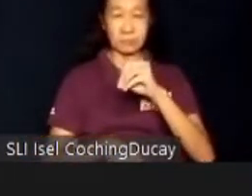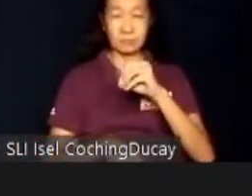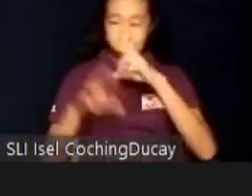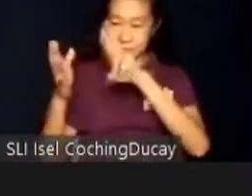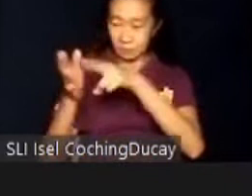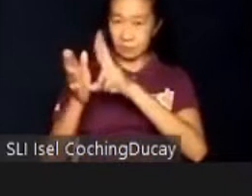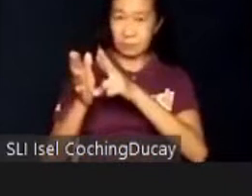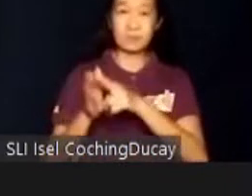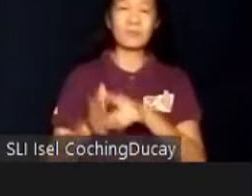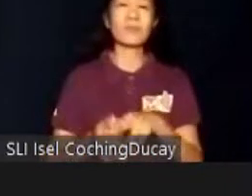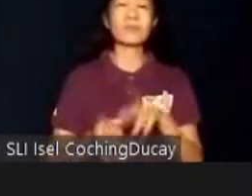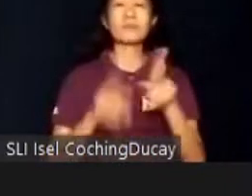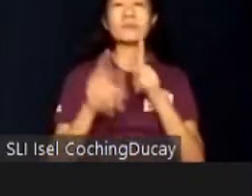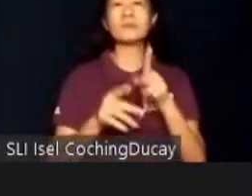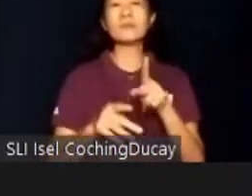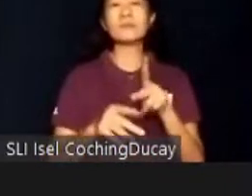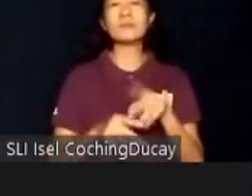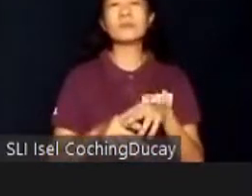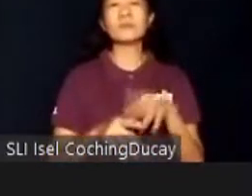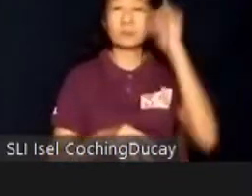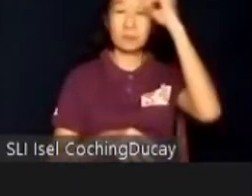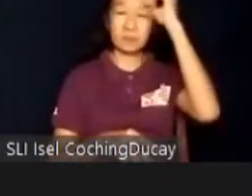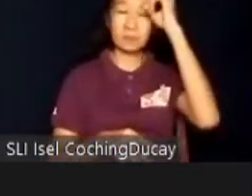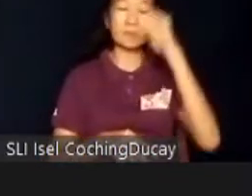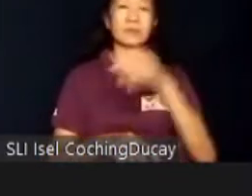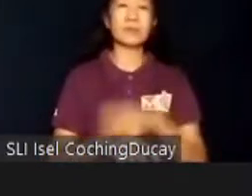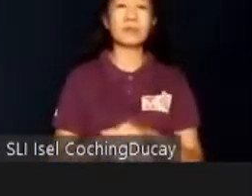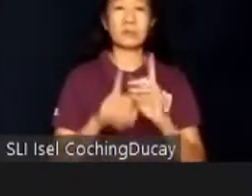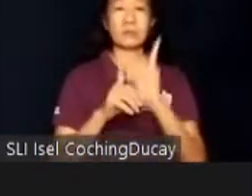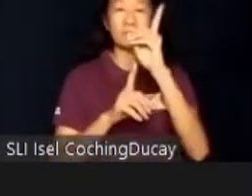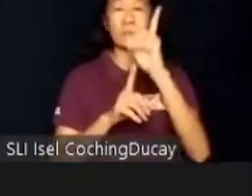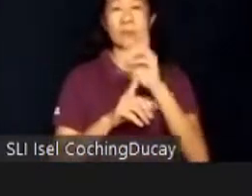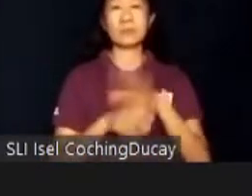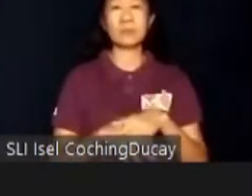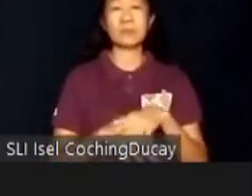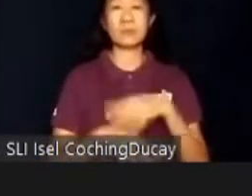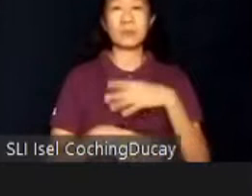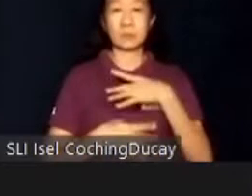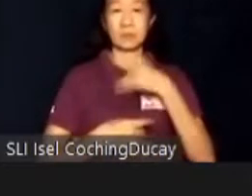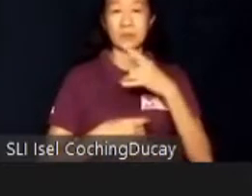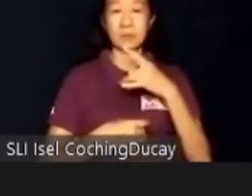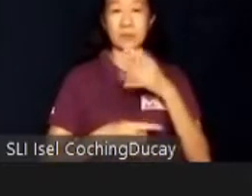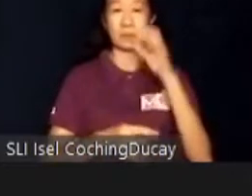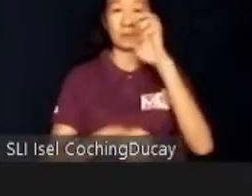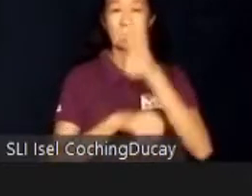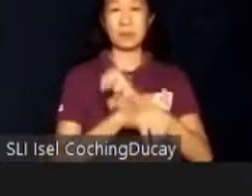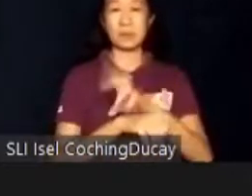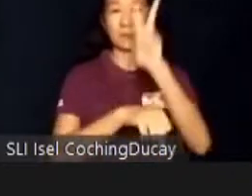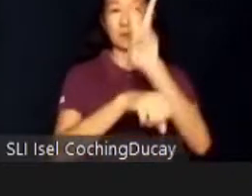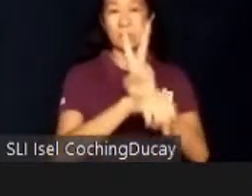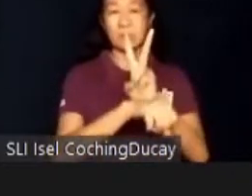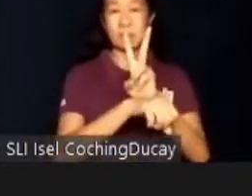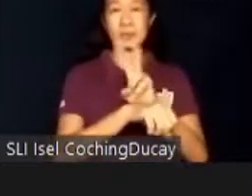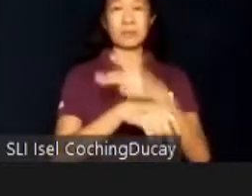with intellectual and developmental disorders such as autism were mostly interested in and were employed in vocational areas of